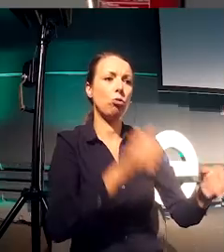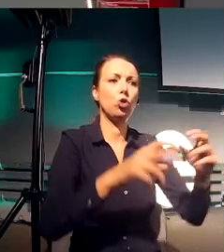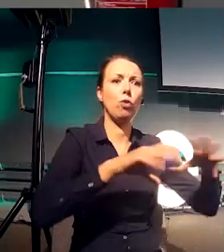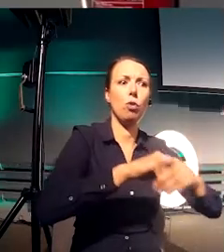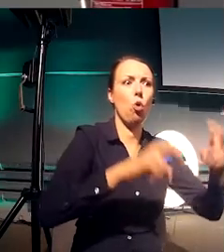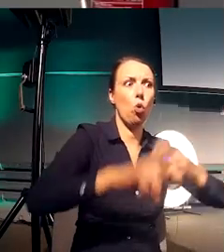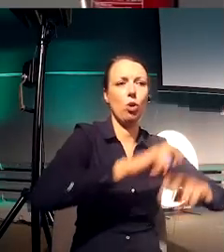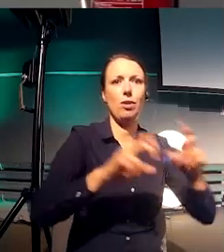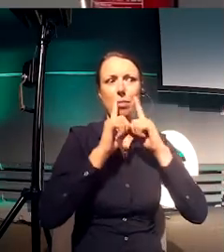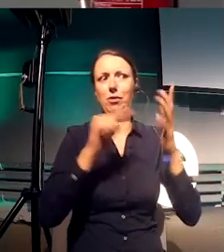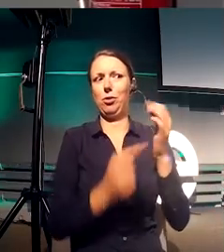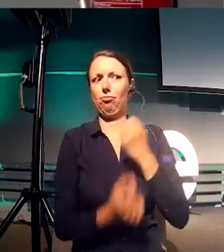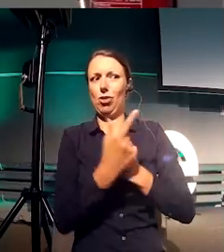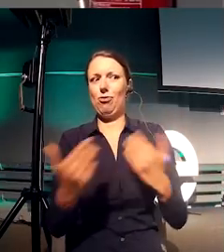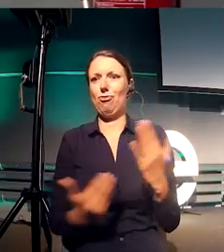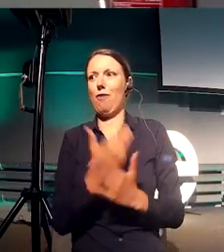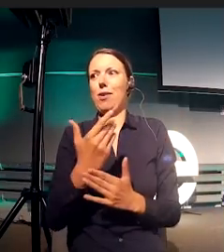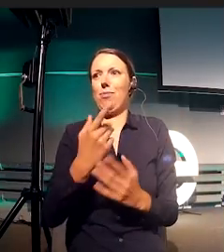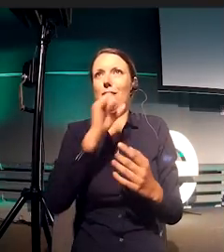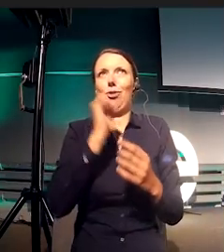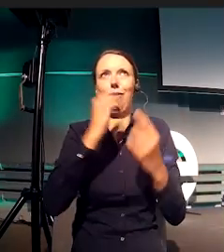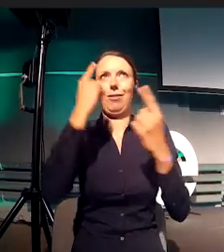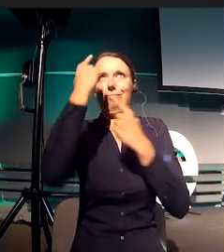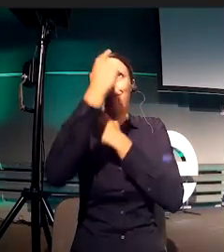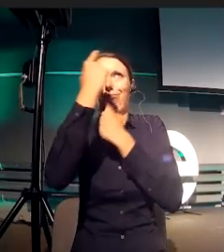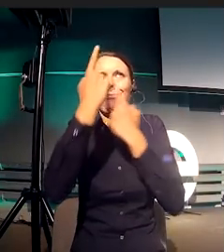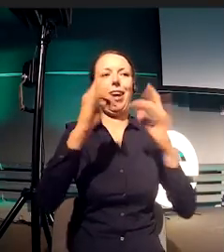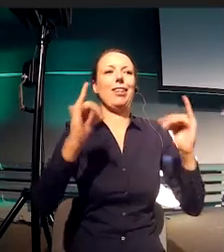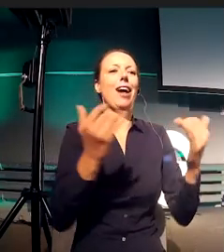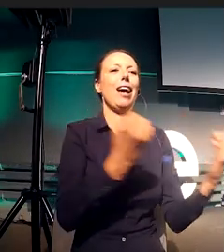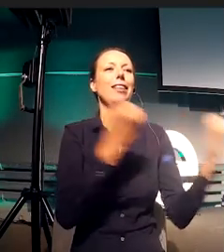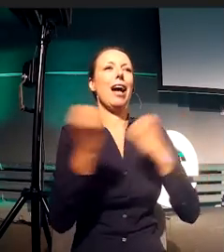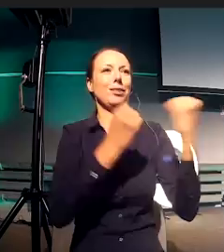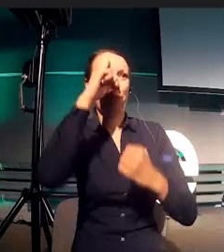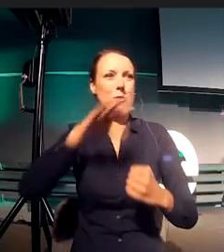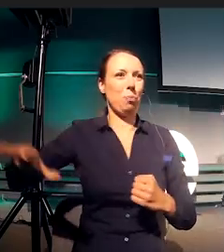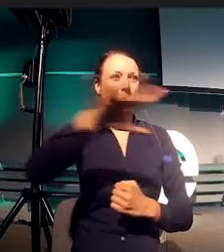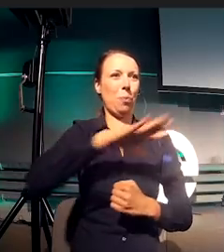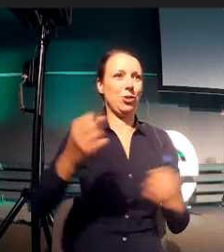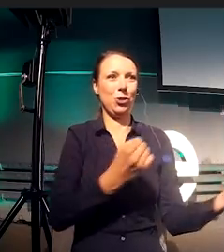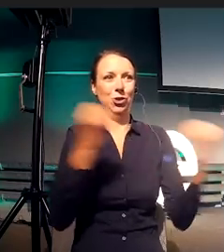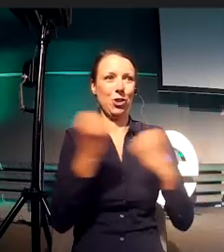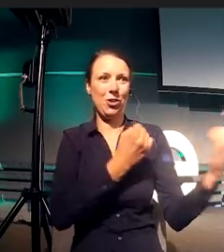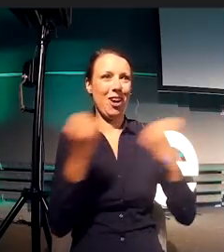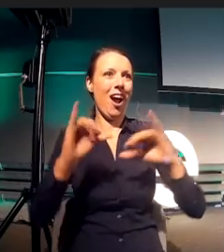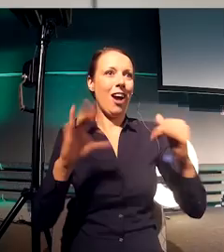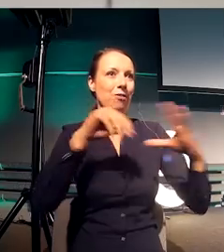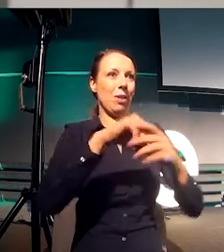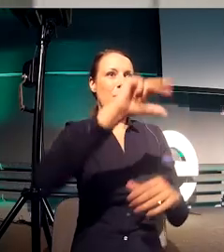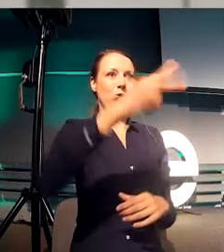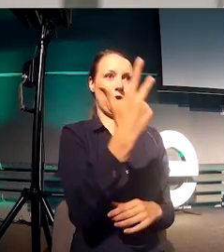understand that public transportation is about three main things. We're about directions, we're about stations, and we're about lines.